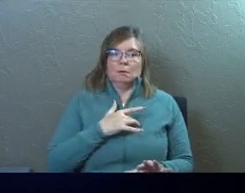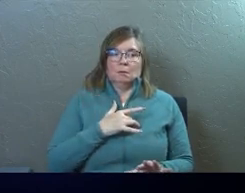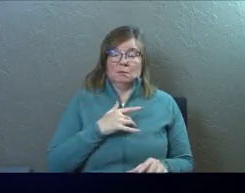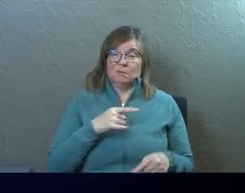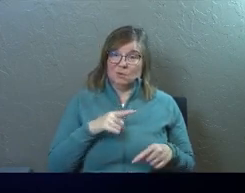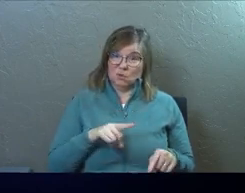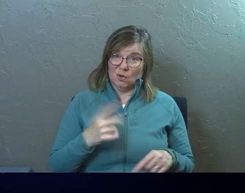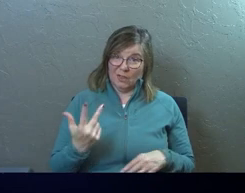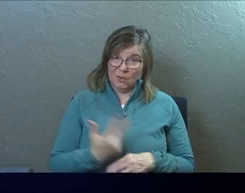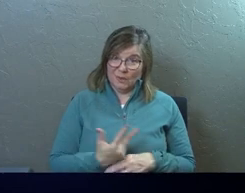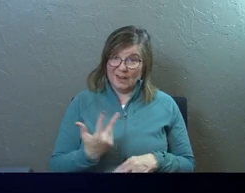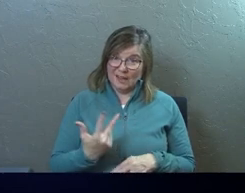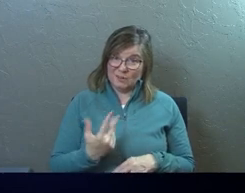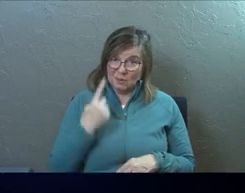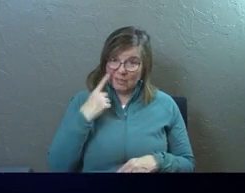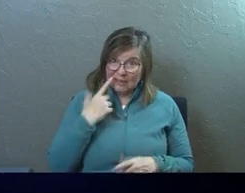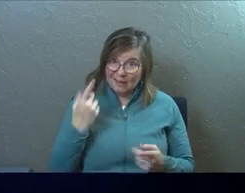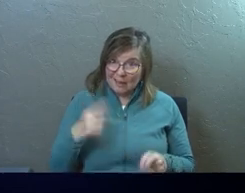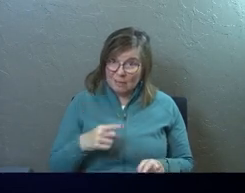Was it during the three days?